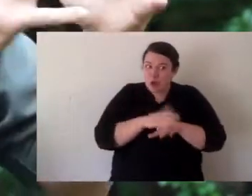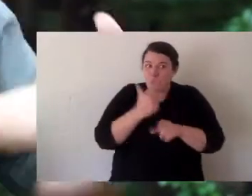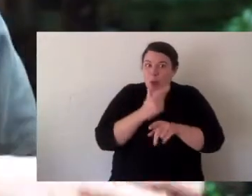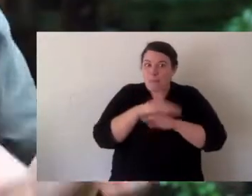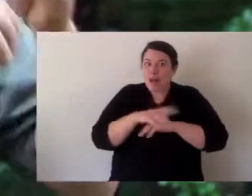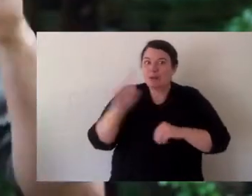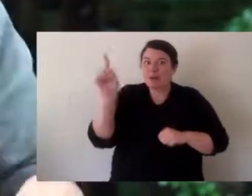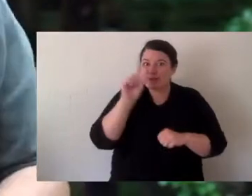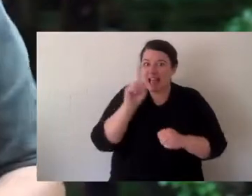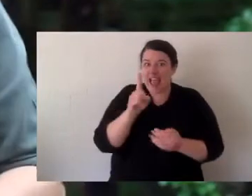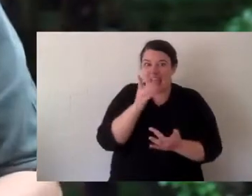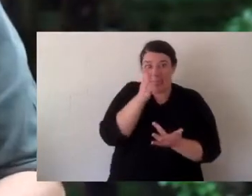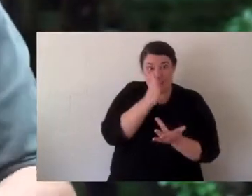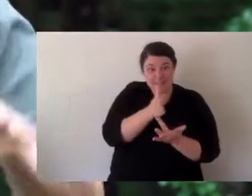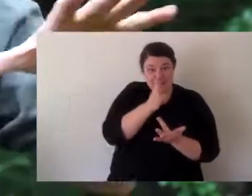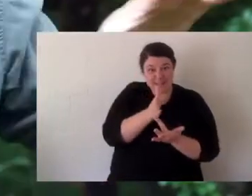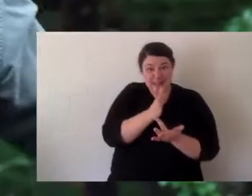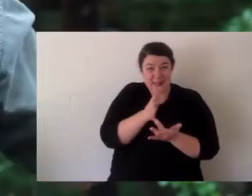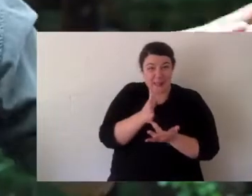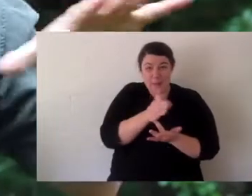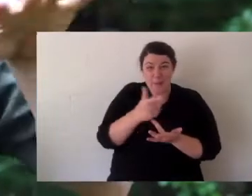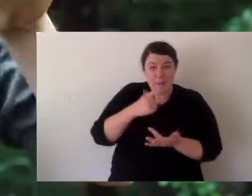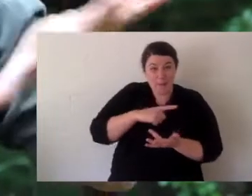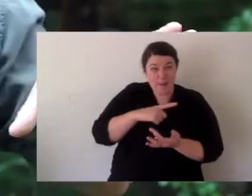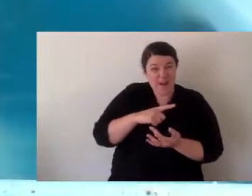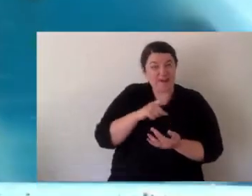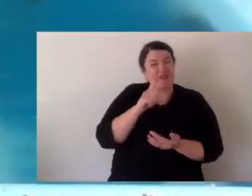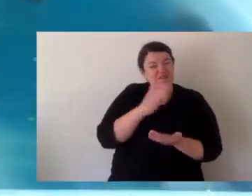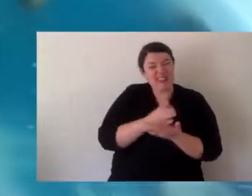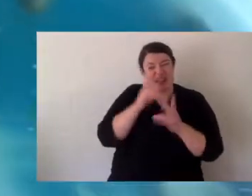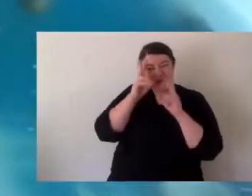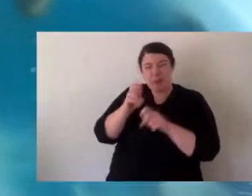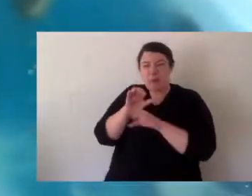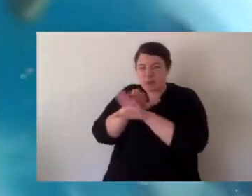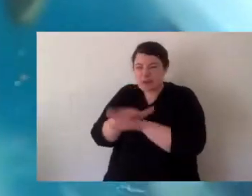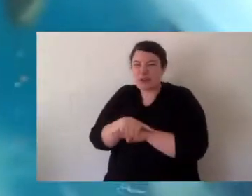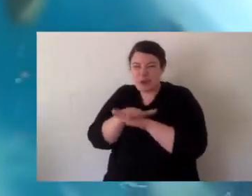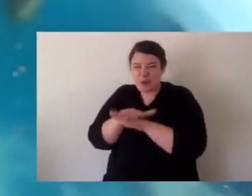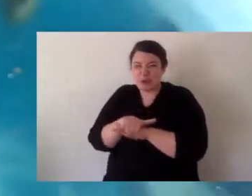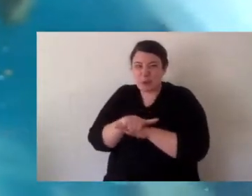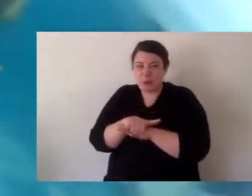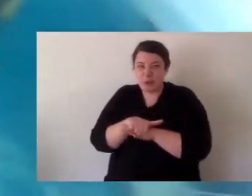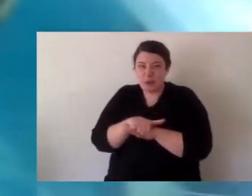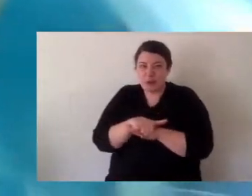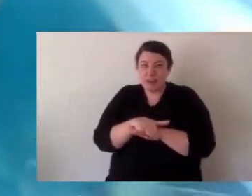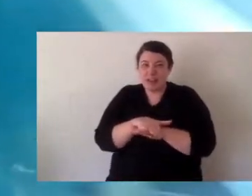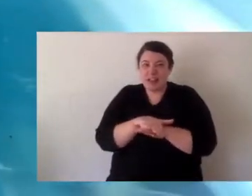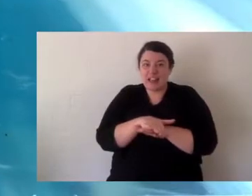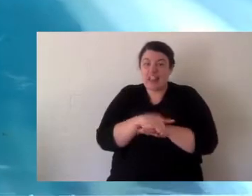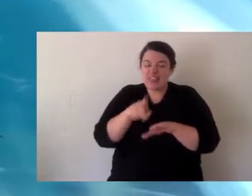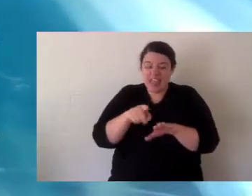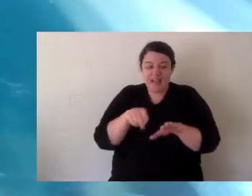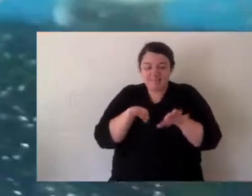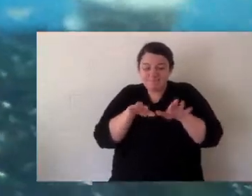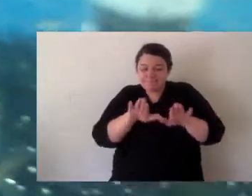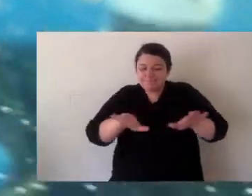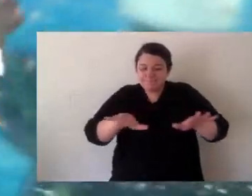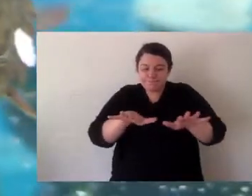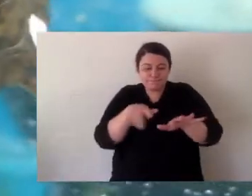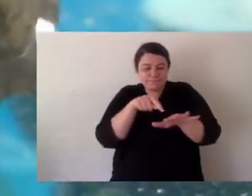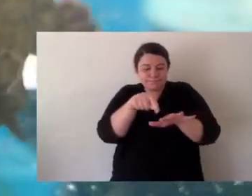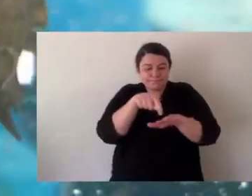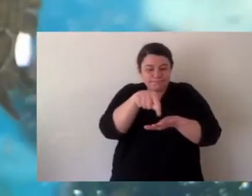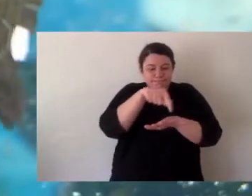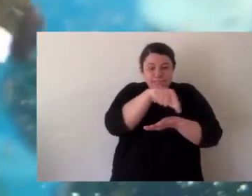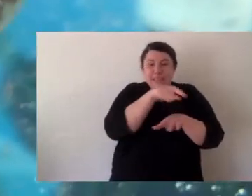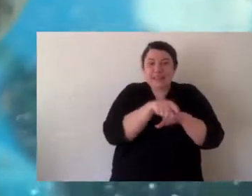are called turtles and they do live in the water and whilst they don't have flippers their feet are still webbed like a duck. So that's why they're